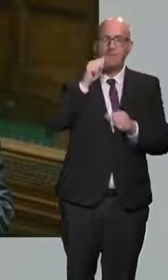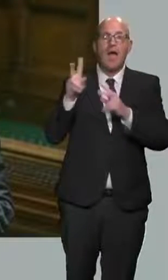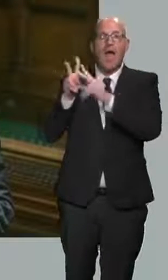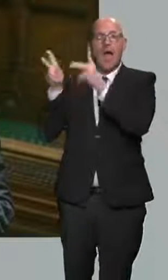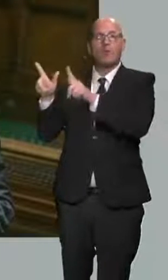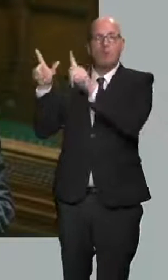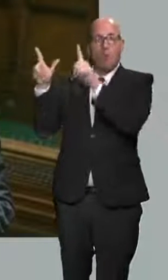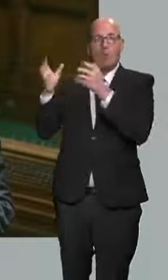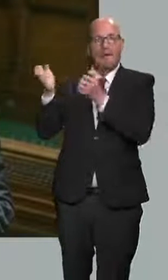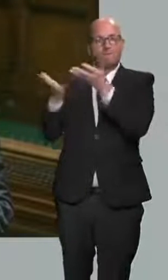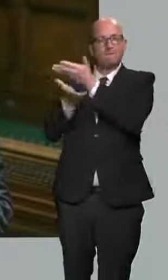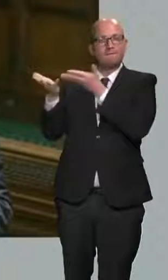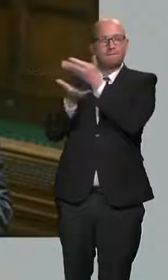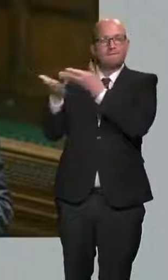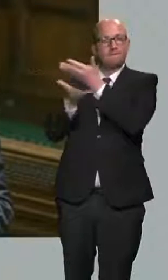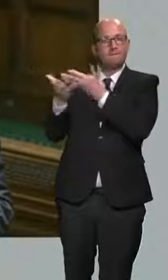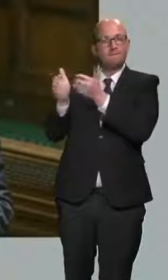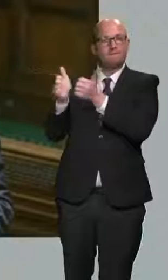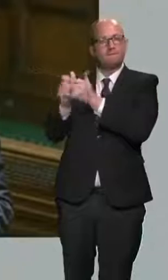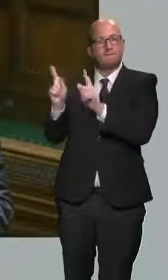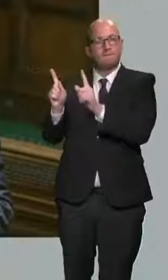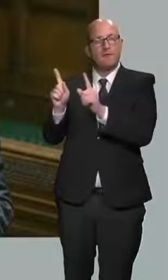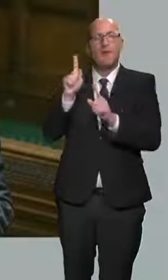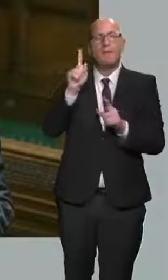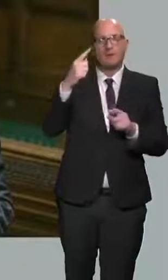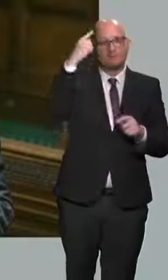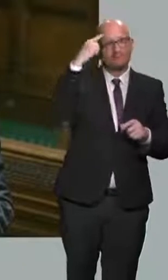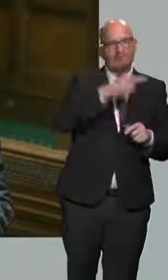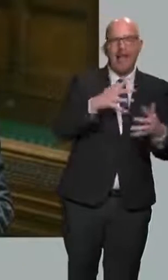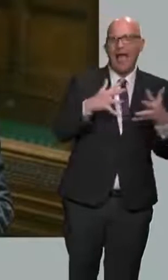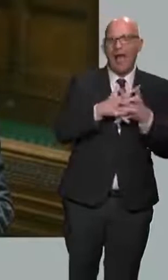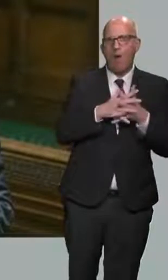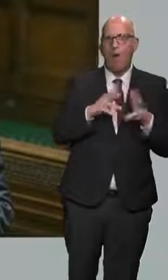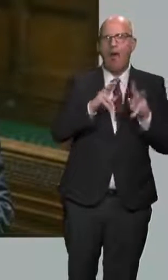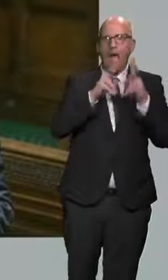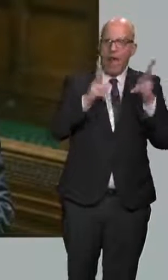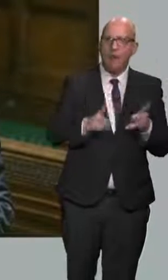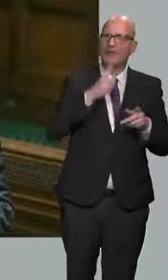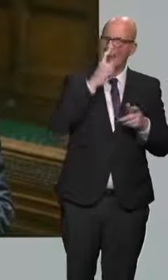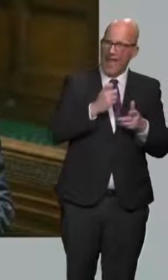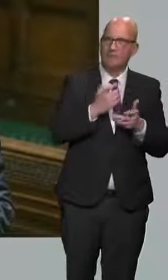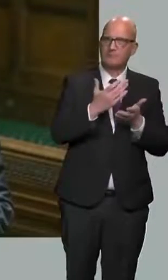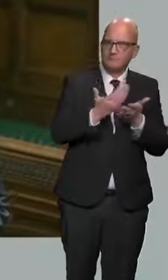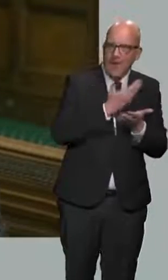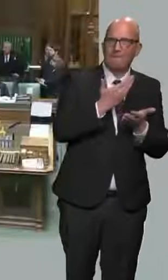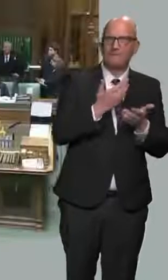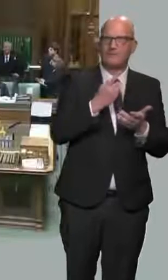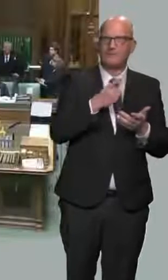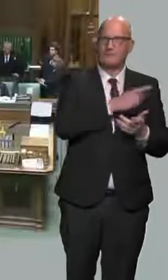keep his purse completely shut? But if money needs advancing so that people's homes can be safe and saleable, please consider that openly.